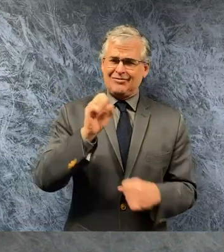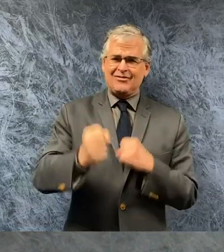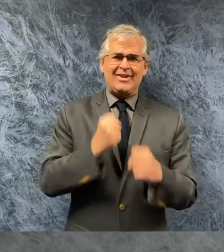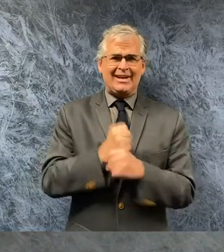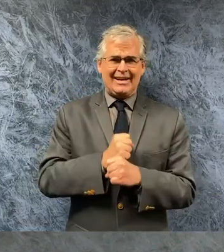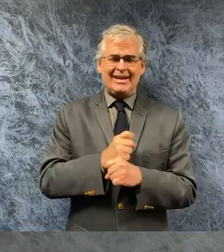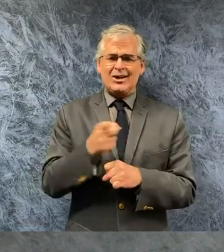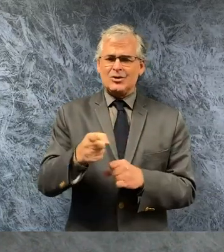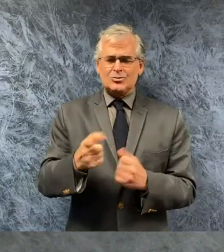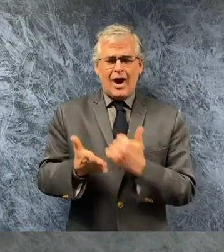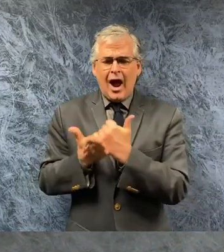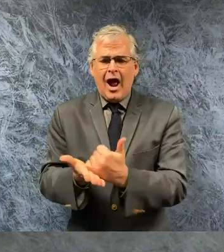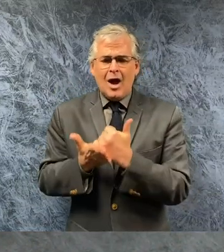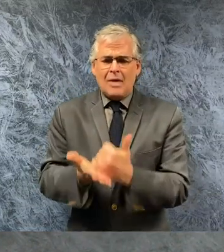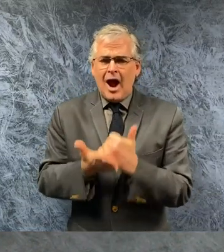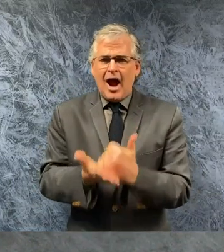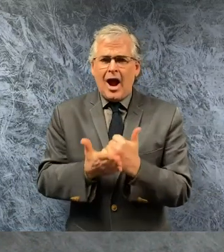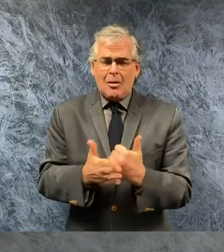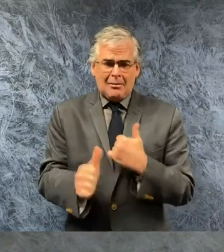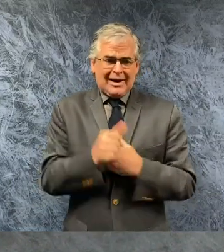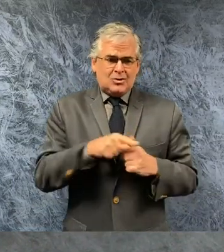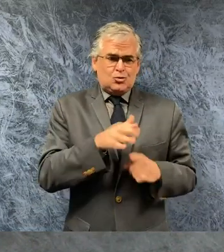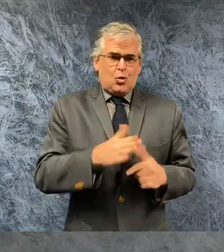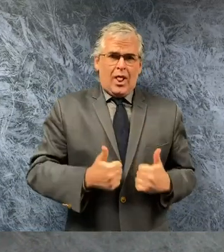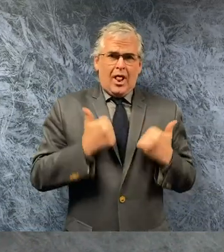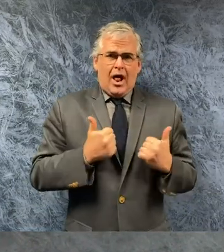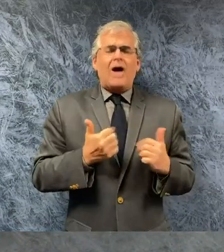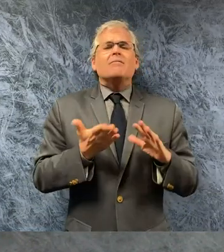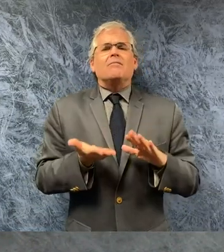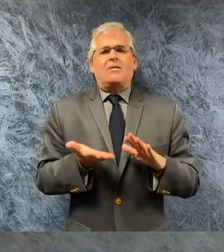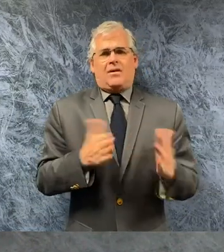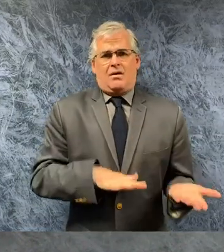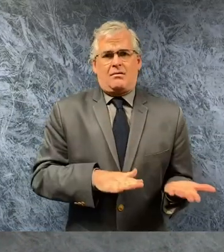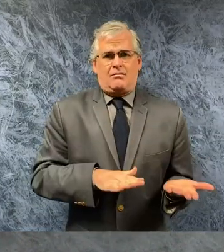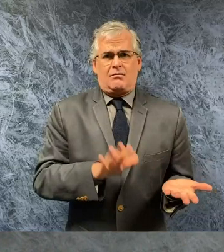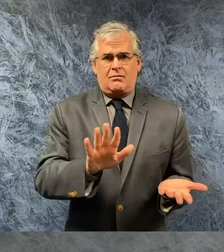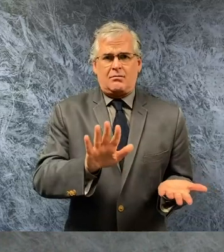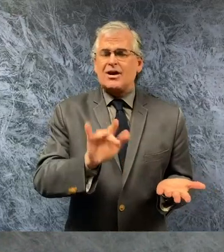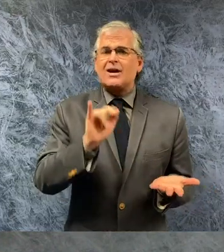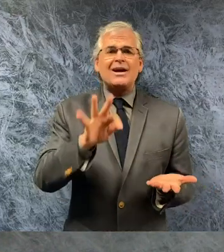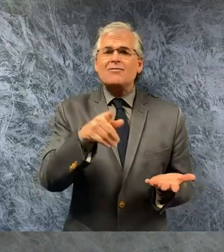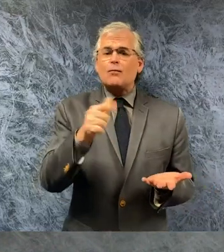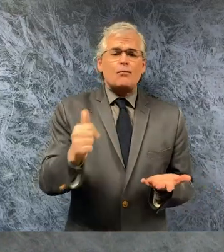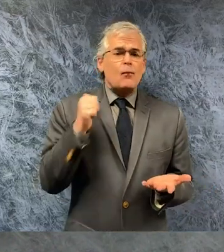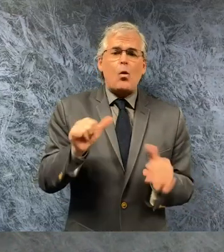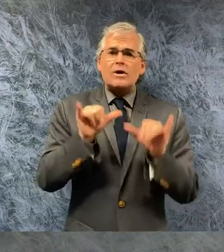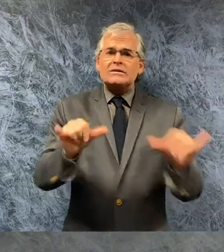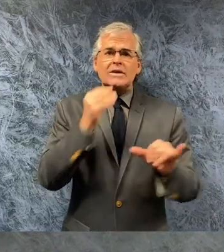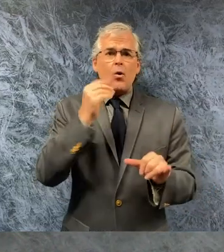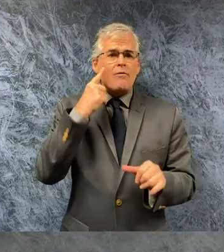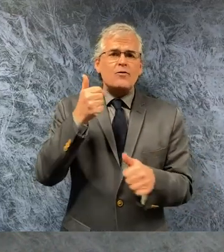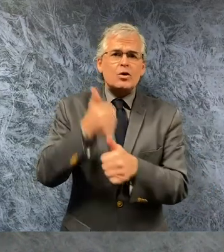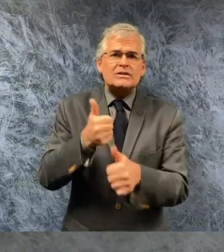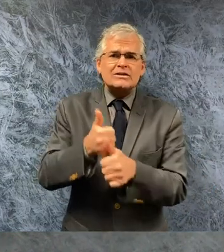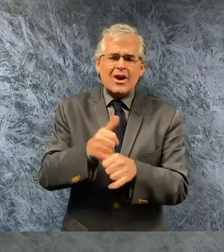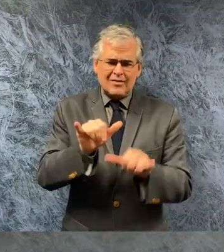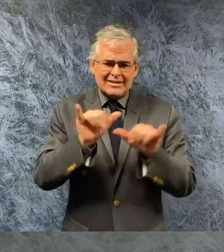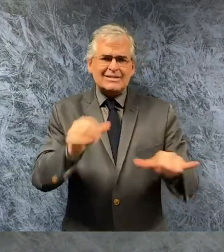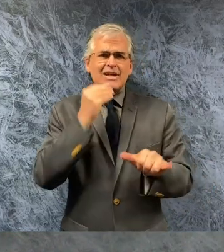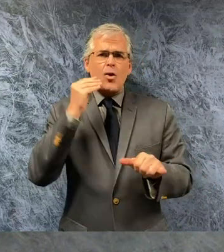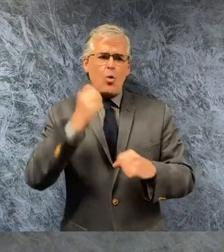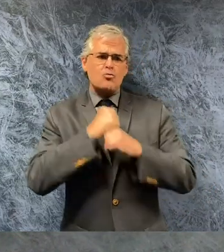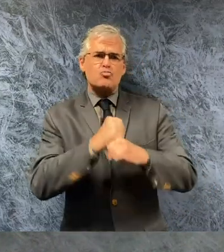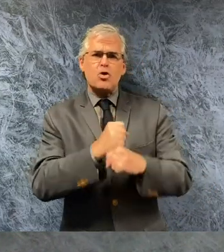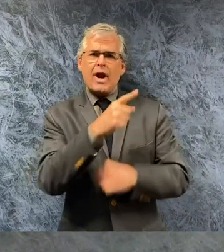gave her life and if you don't stay home for yourself stay home for the family of two health care workers who gave their lives trying to